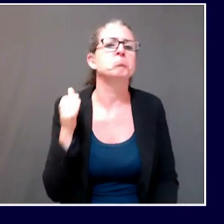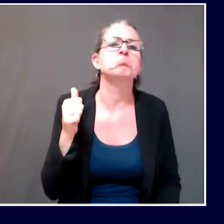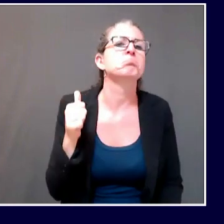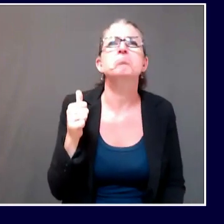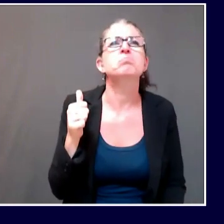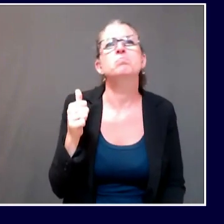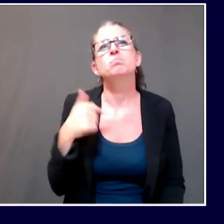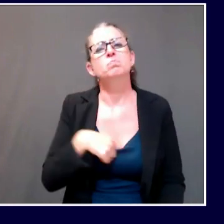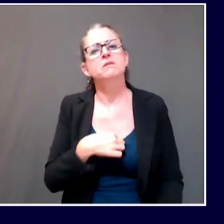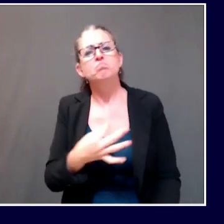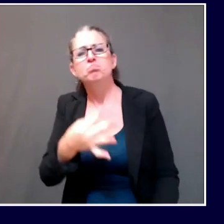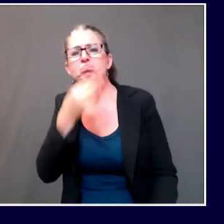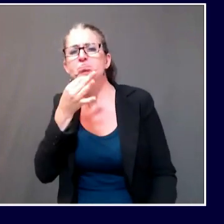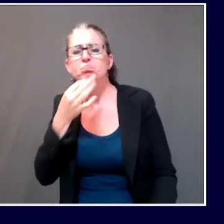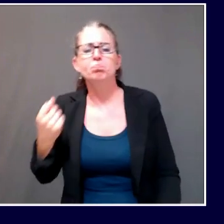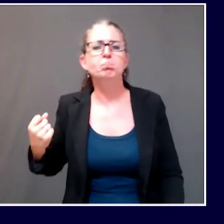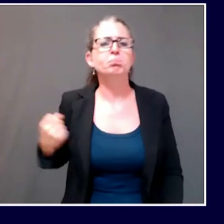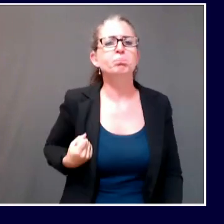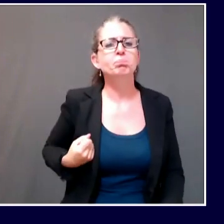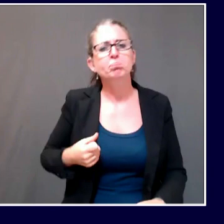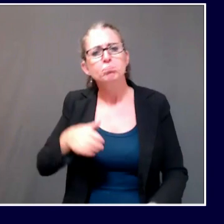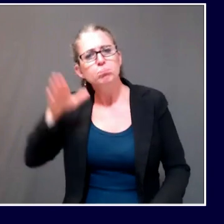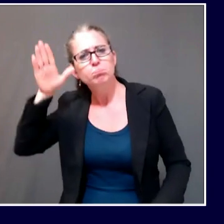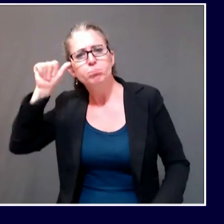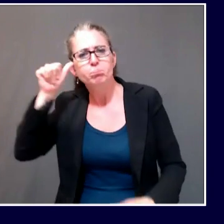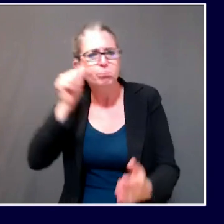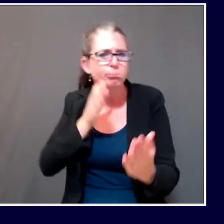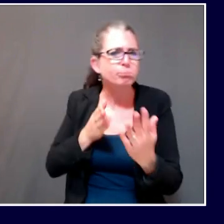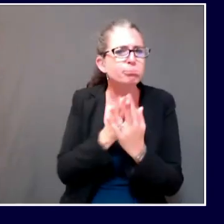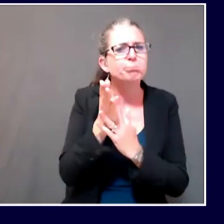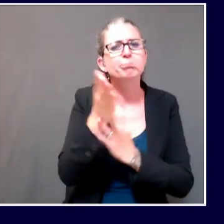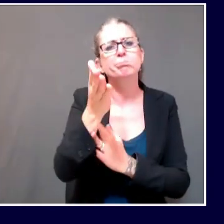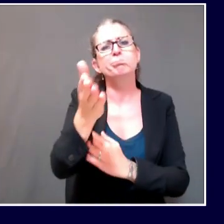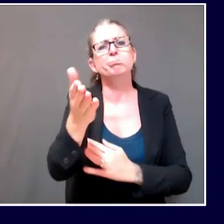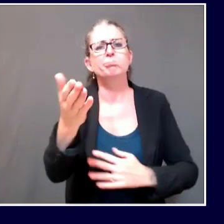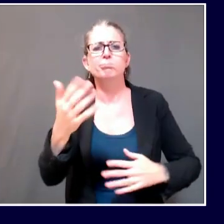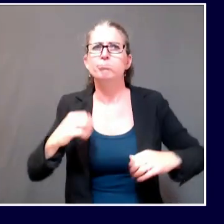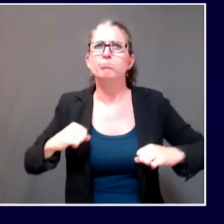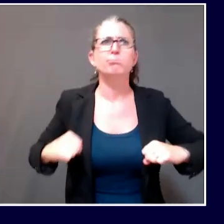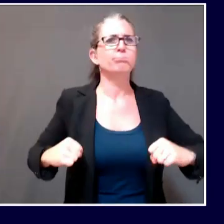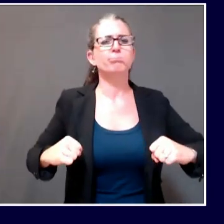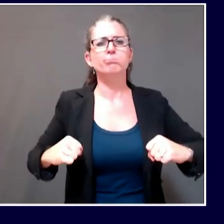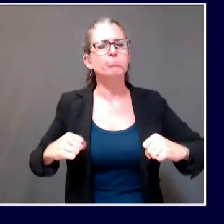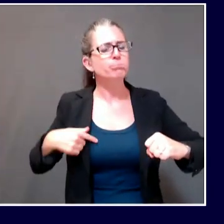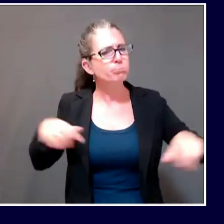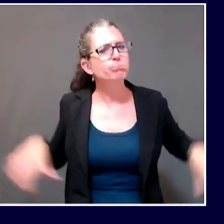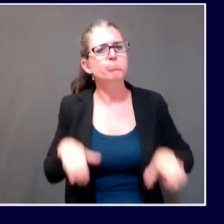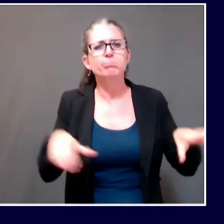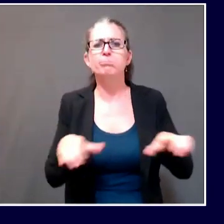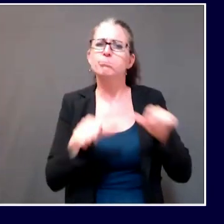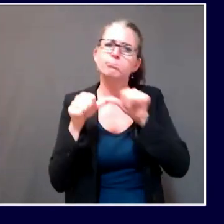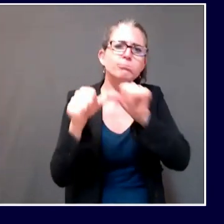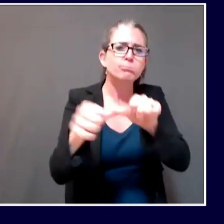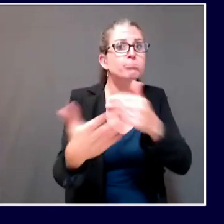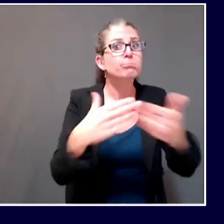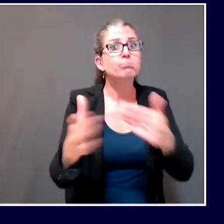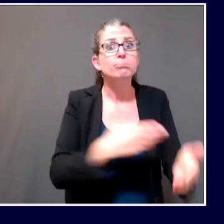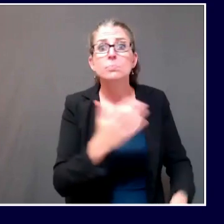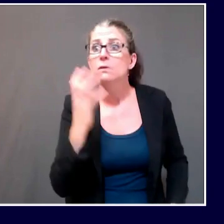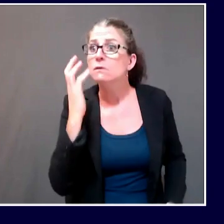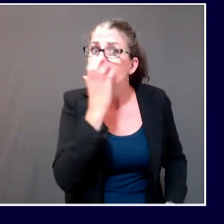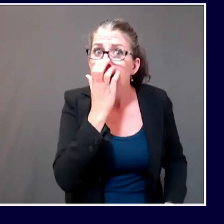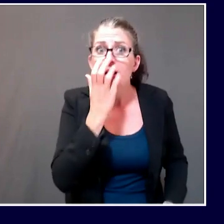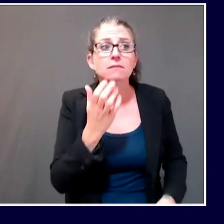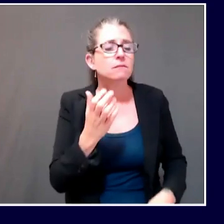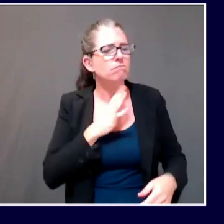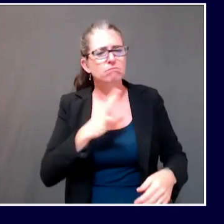And Maine business owners have generally done all they can to slow the spread of this virus across the state. Dr.